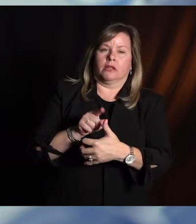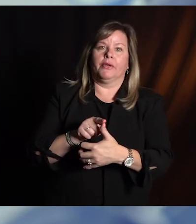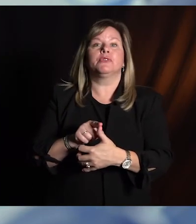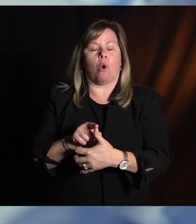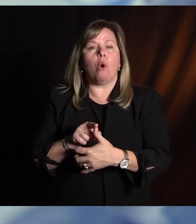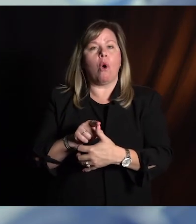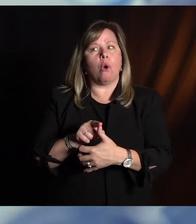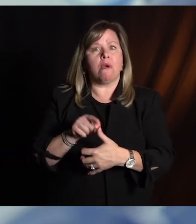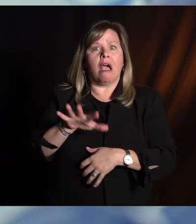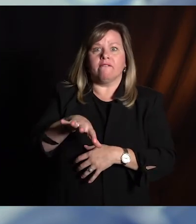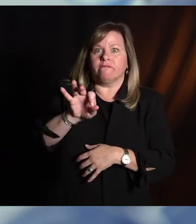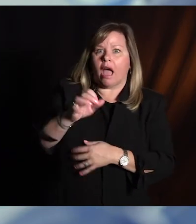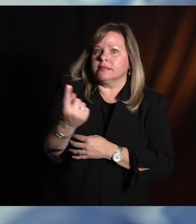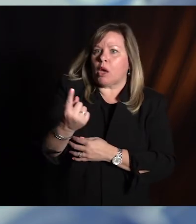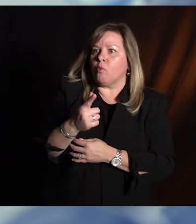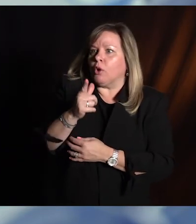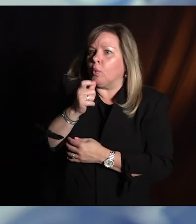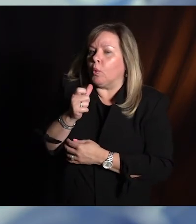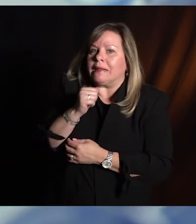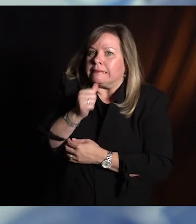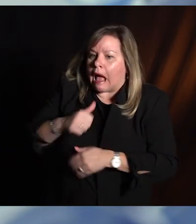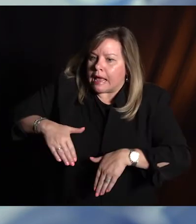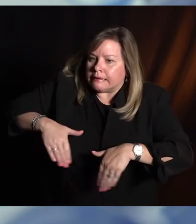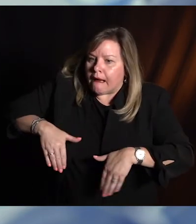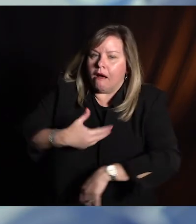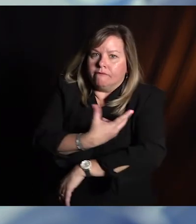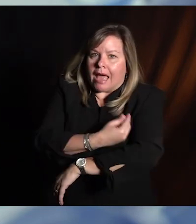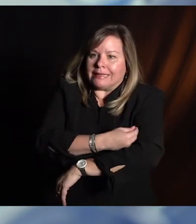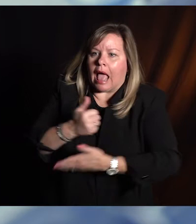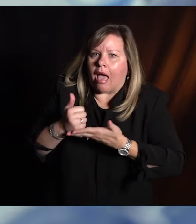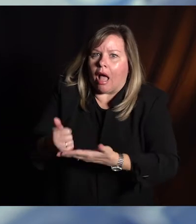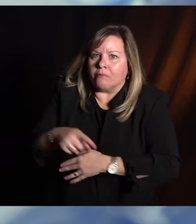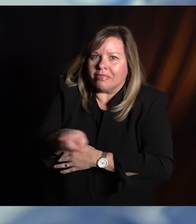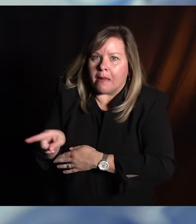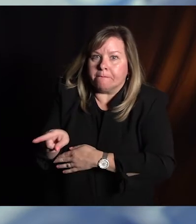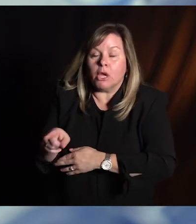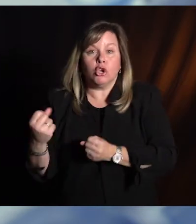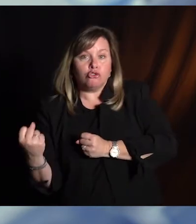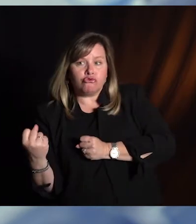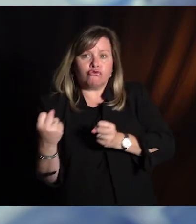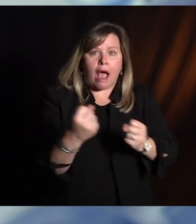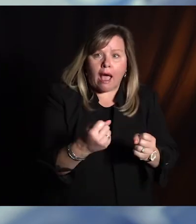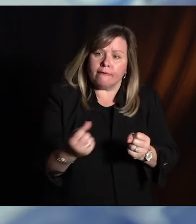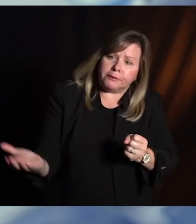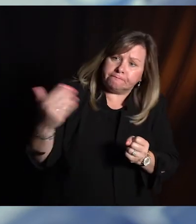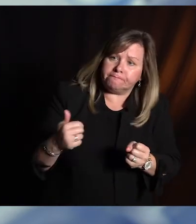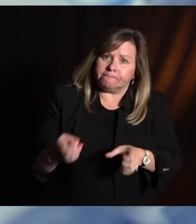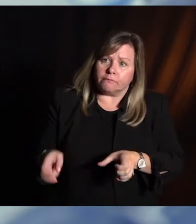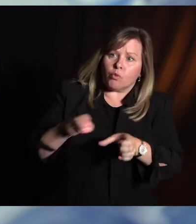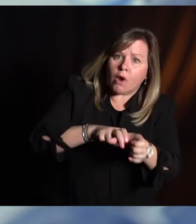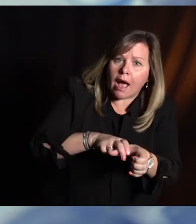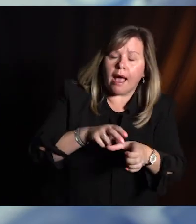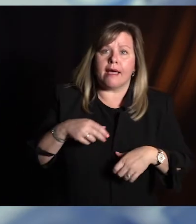is find someone who's been unvaccinated and help them get vaccinated. Drive them to an appointment. Help them